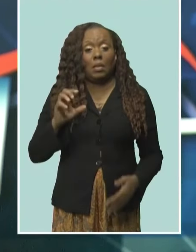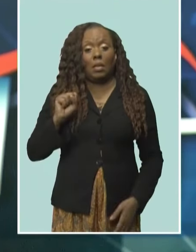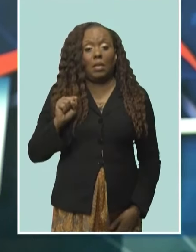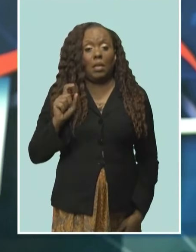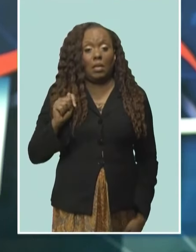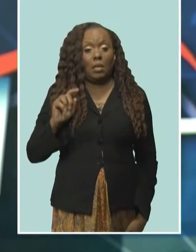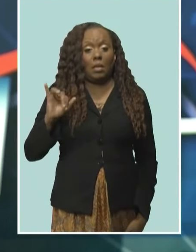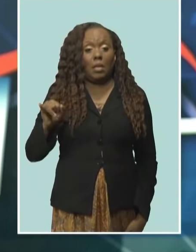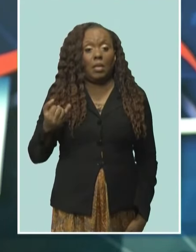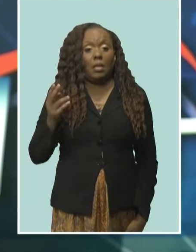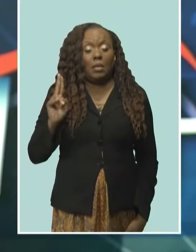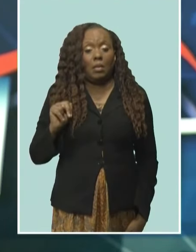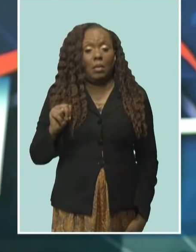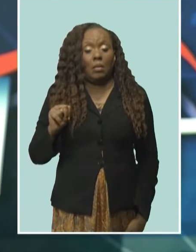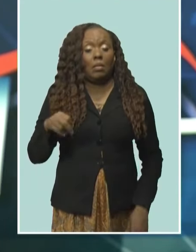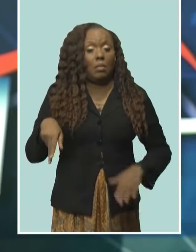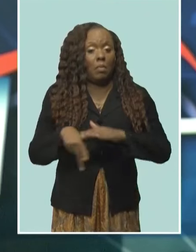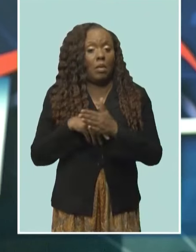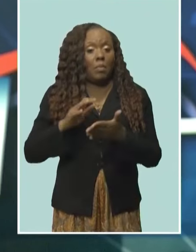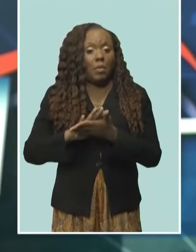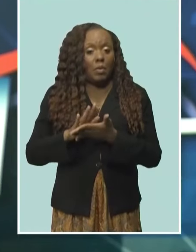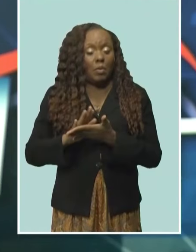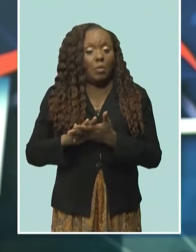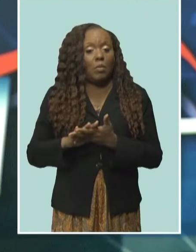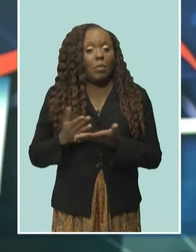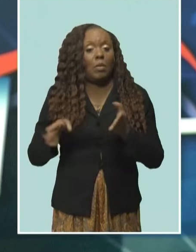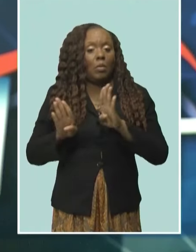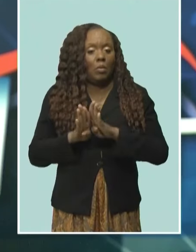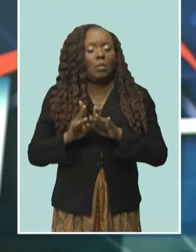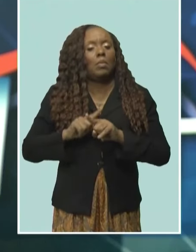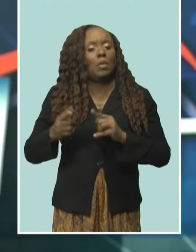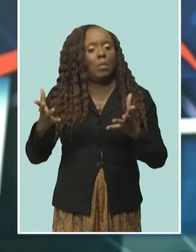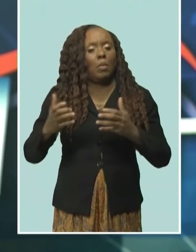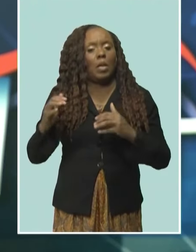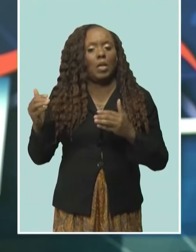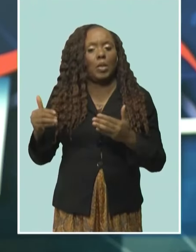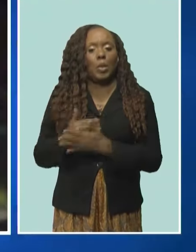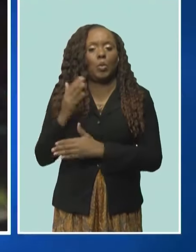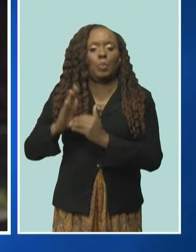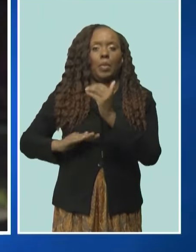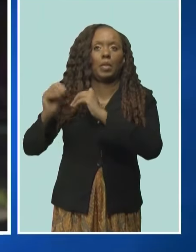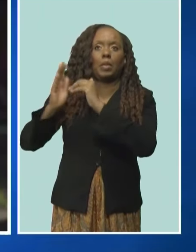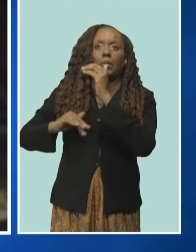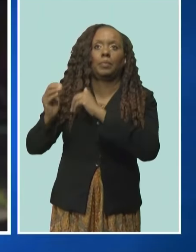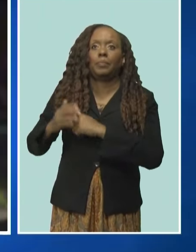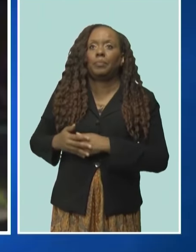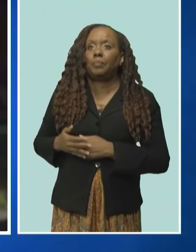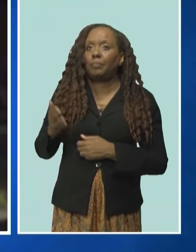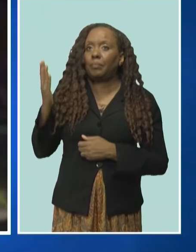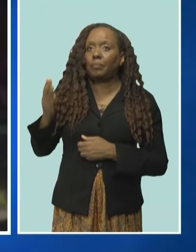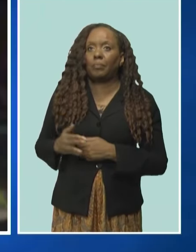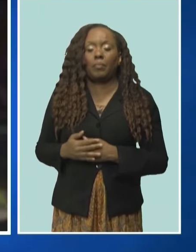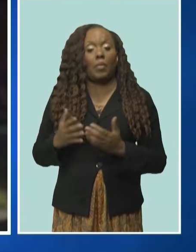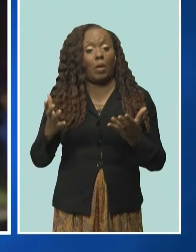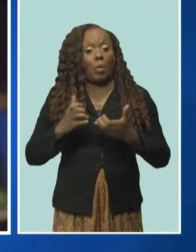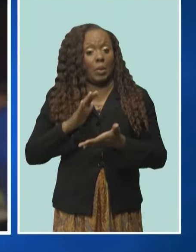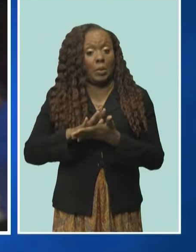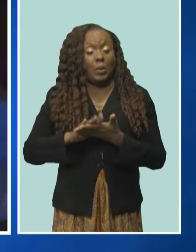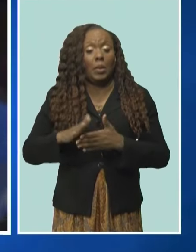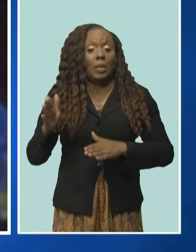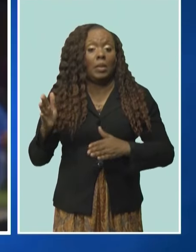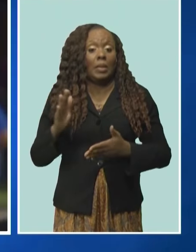saying though they want a new one built. Kish Marcijis reports. I will let St. John's school clean up and